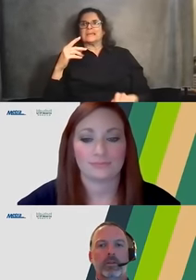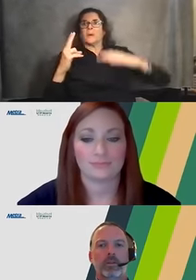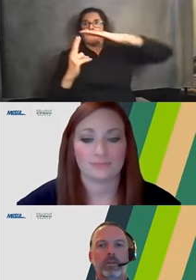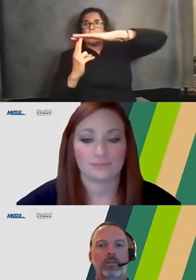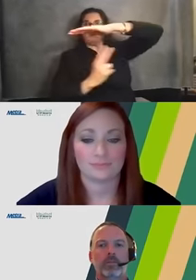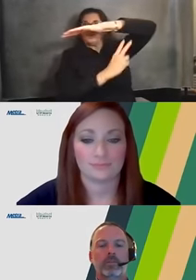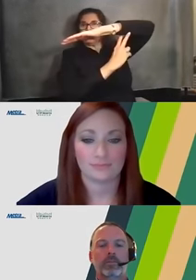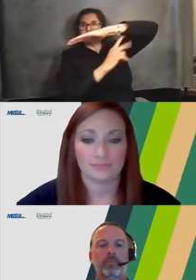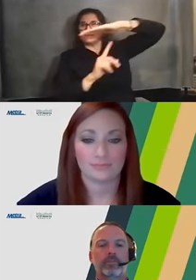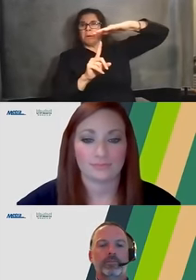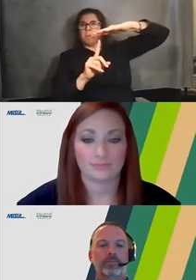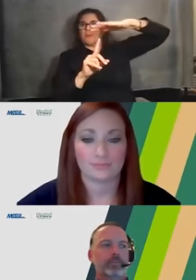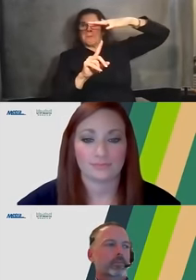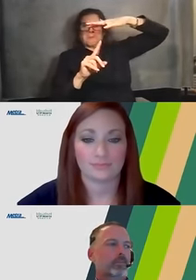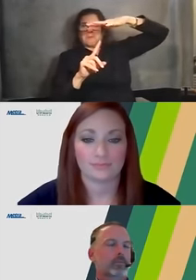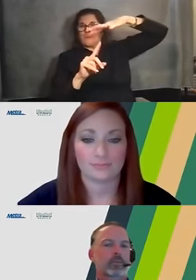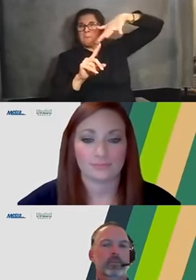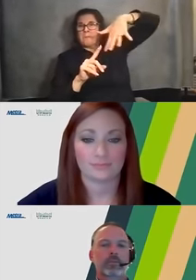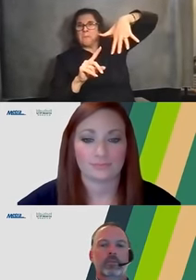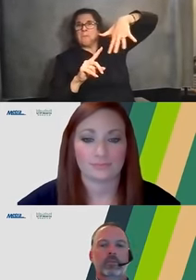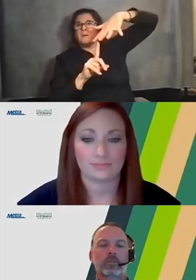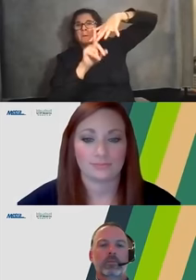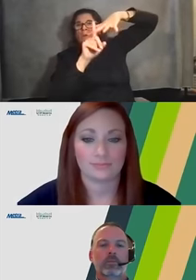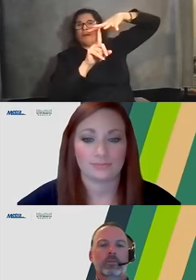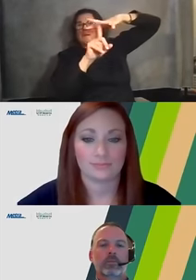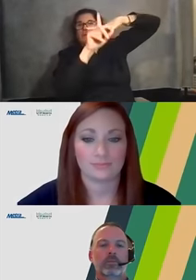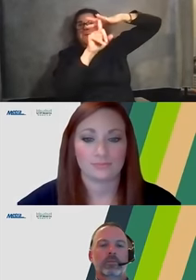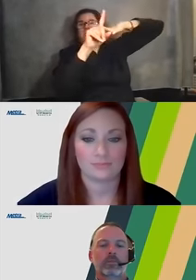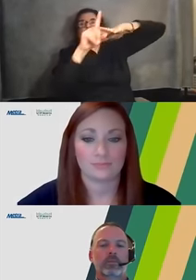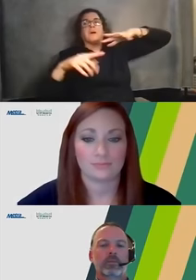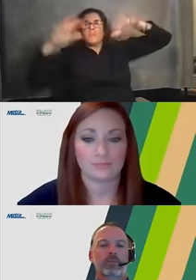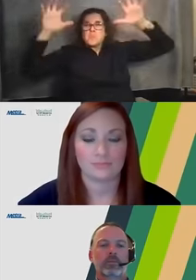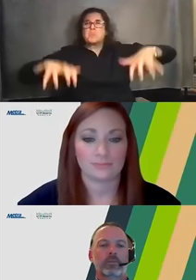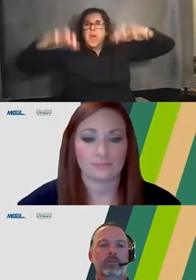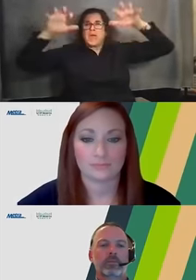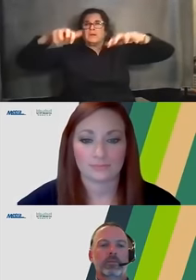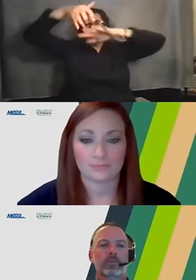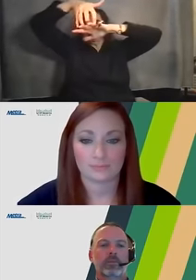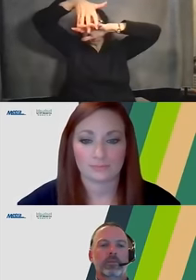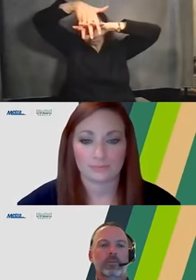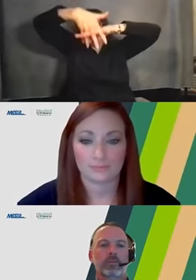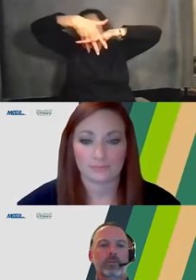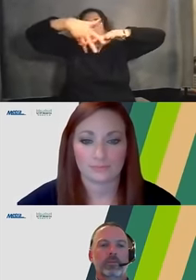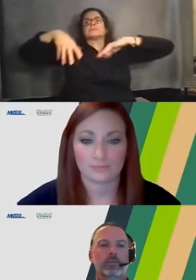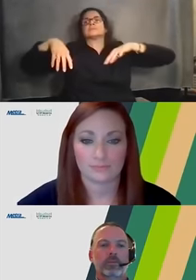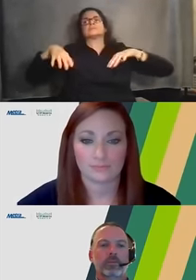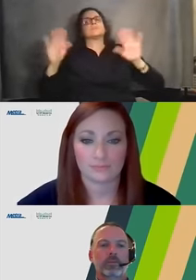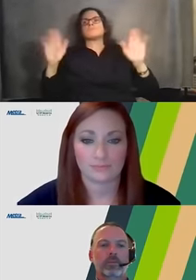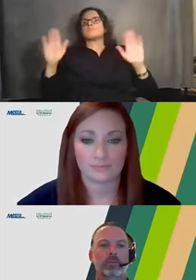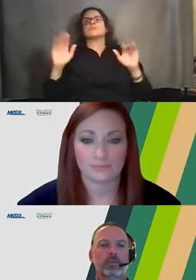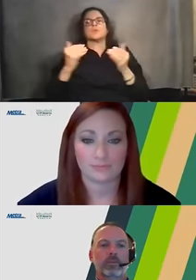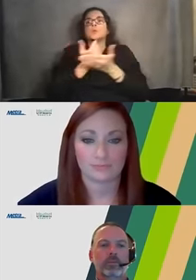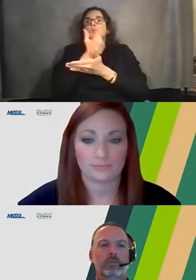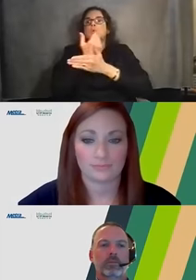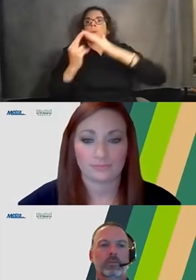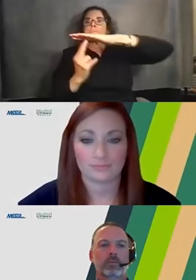You know, they weren't designed to accommodate the amount of rain that we get nowadays. The new bridges will be designed with waterproofing in mind and